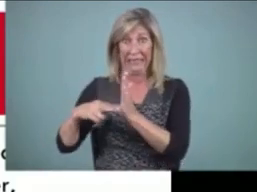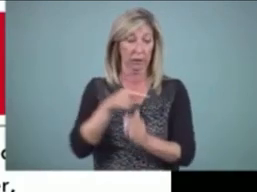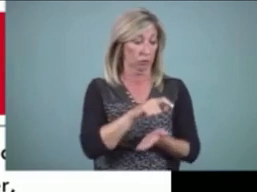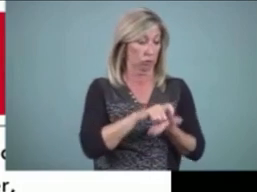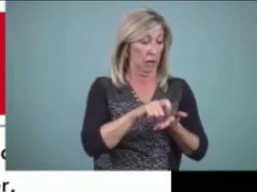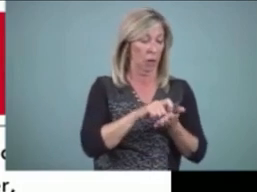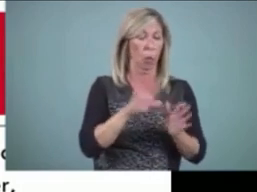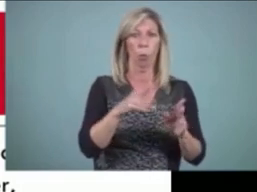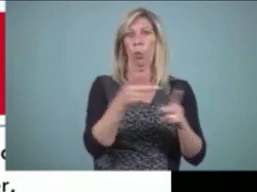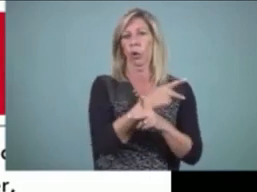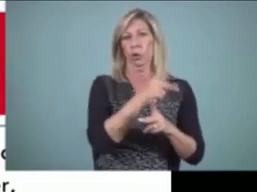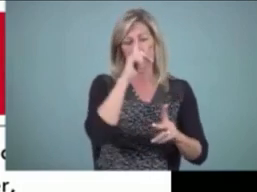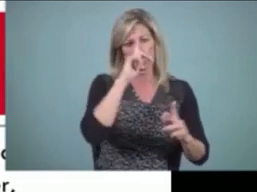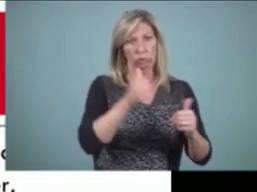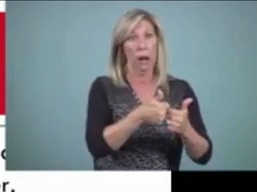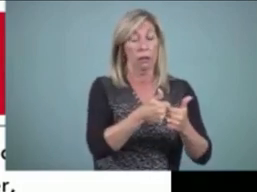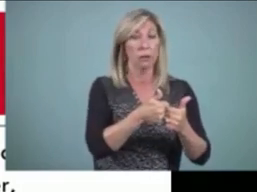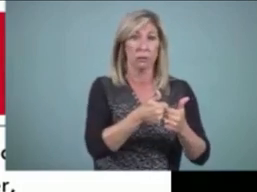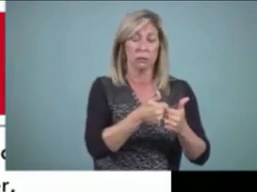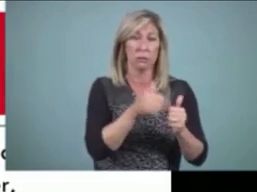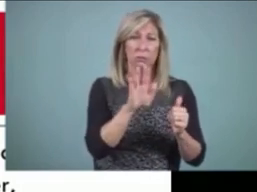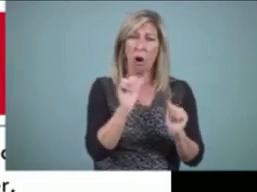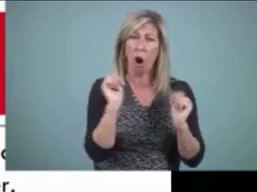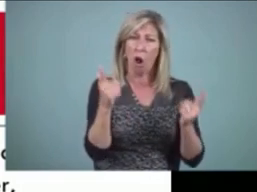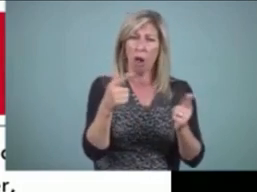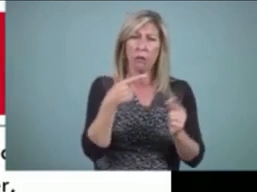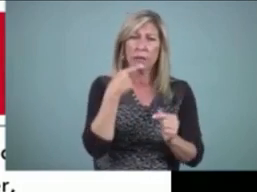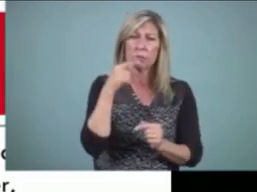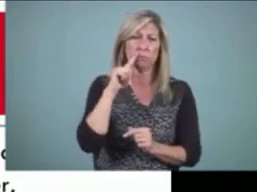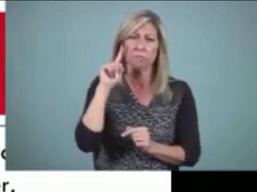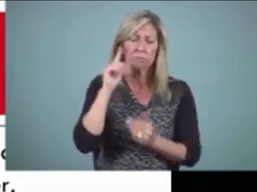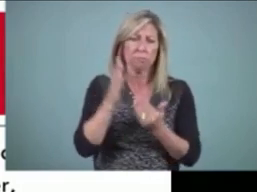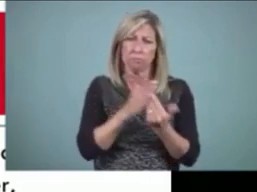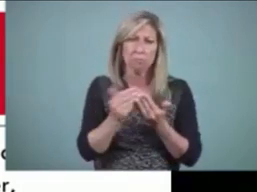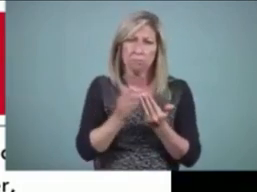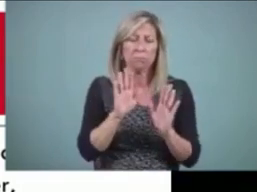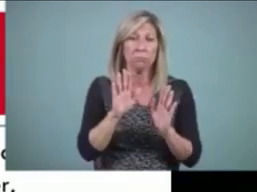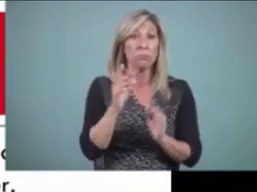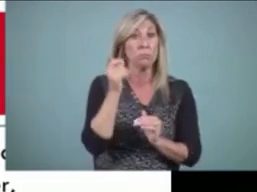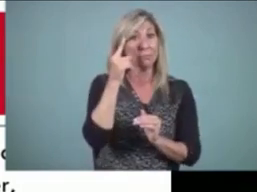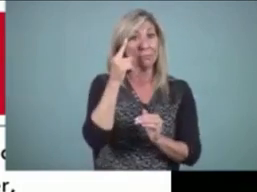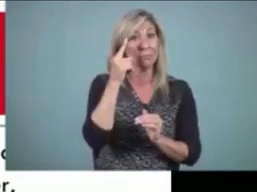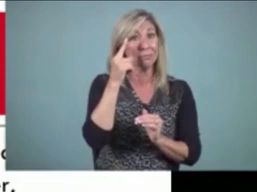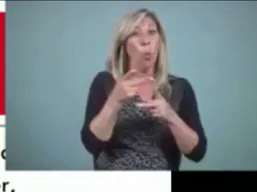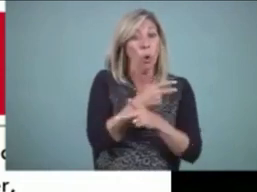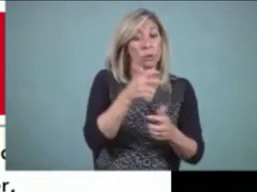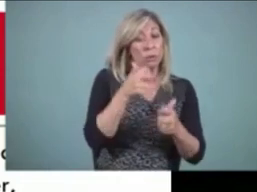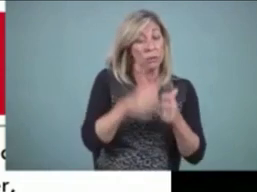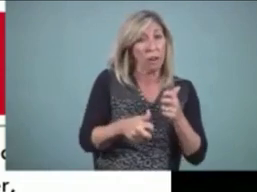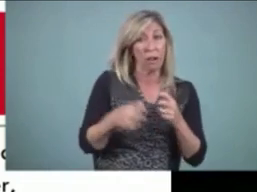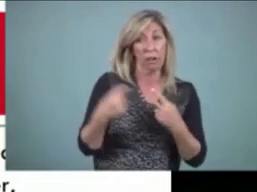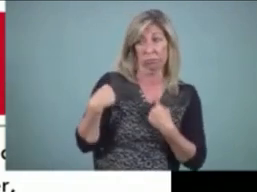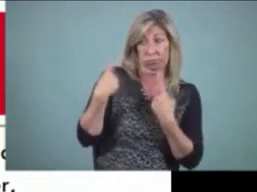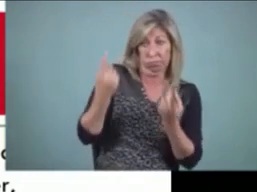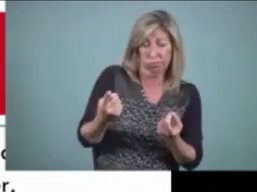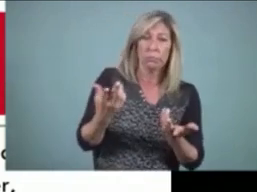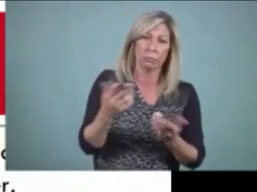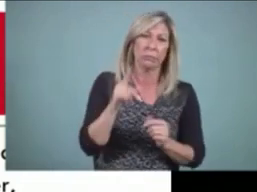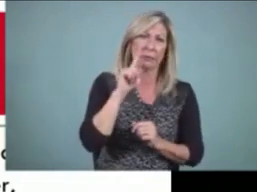deaf writers found it even more difficult than many typically hearing children did or do.